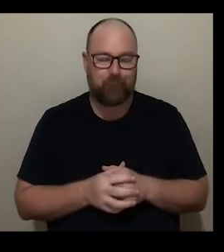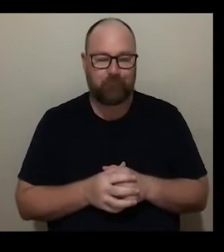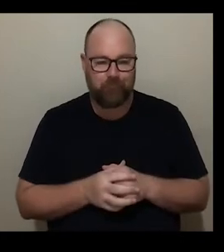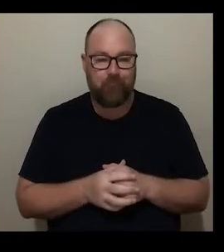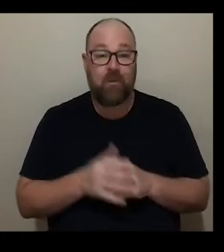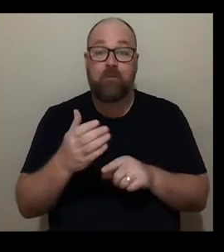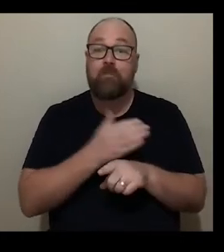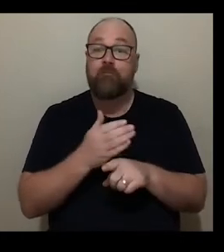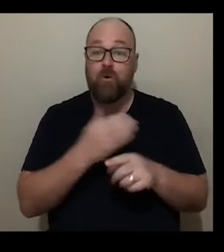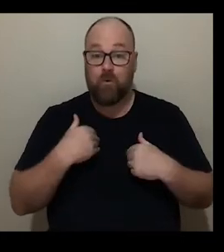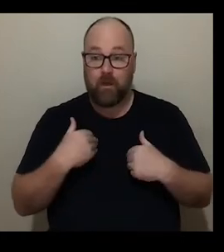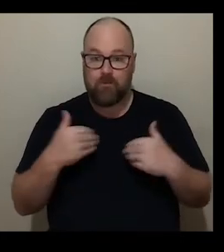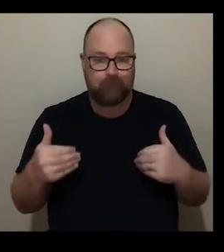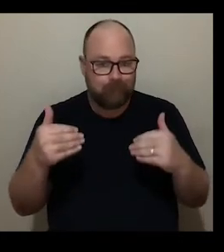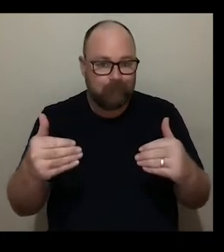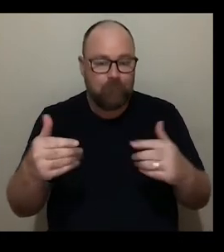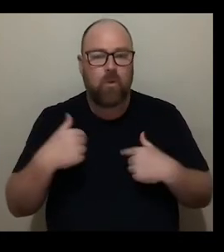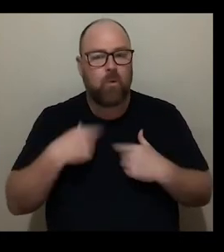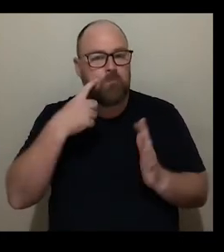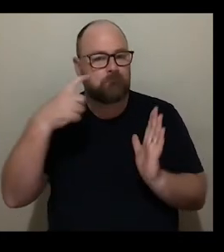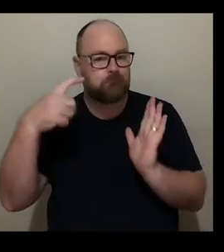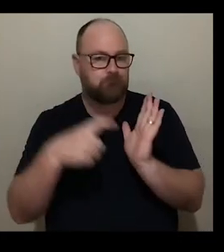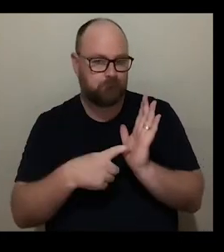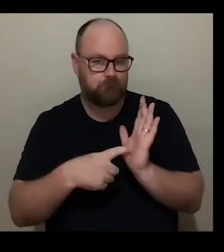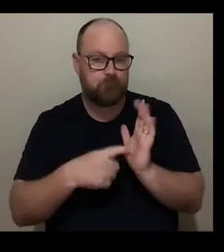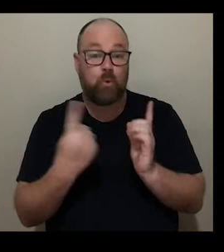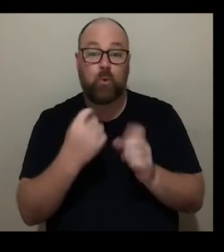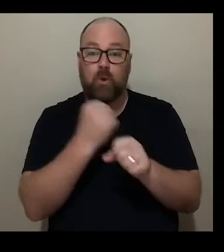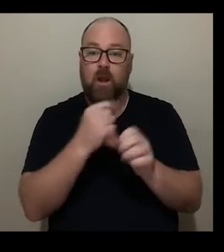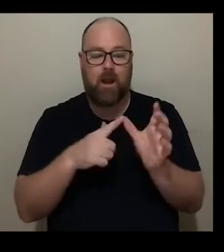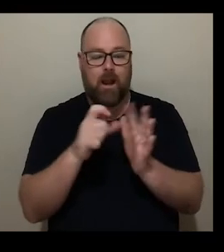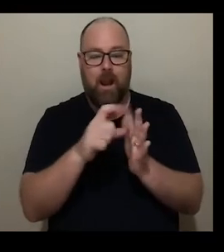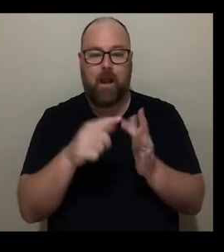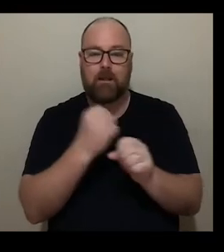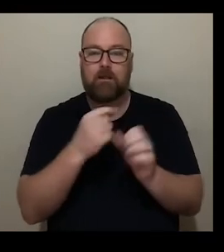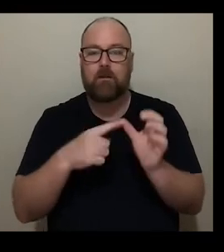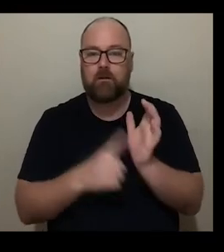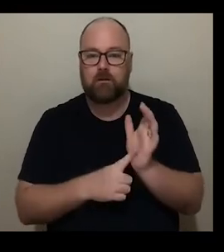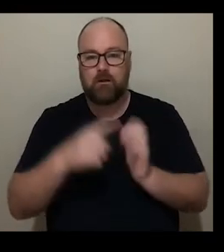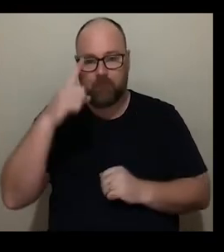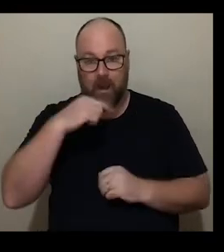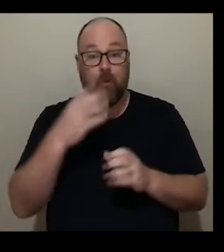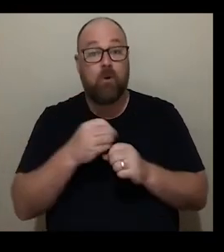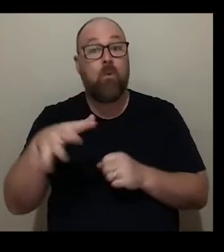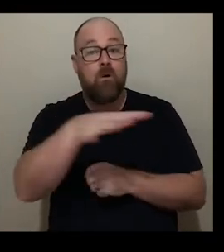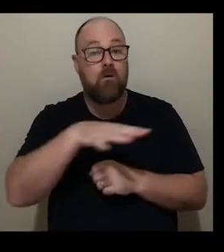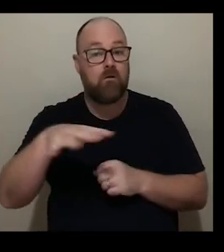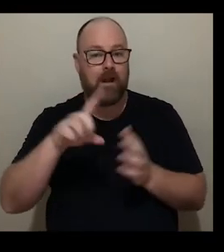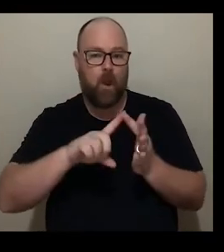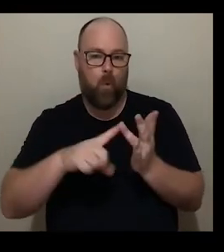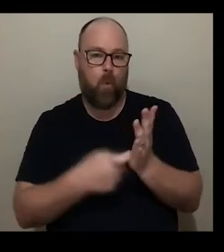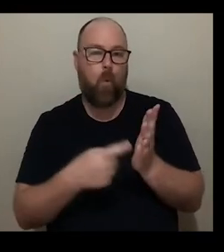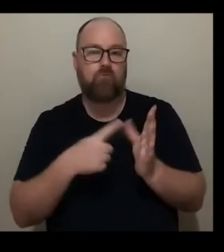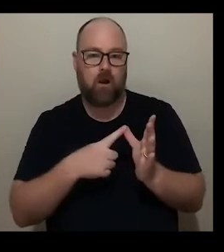we would like to acknowledge the Gadigal people of the Eora Nation and pay our respects to Elders past